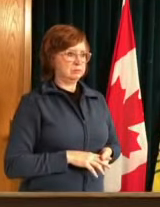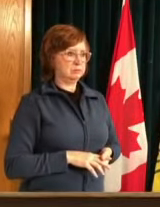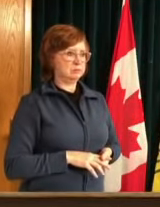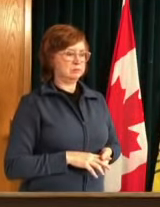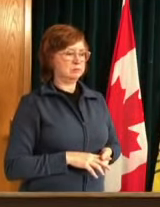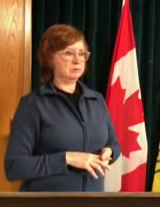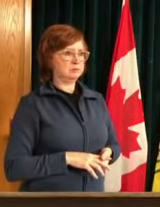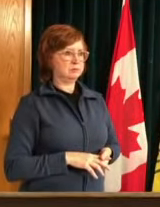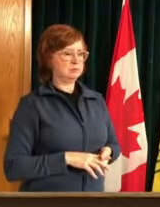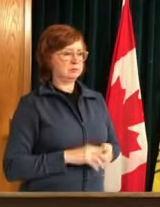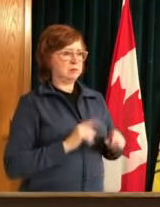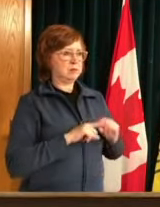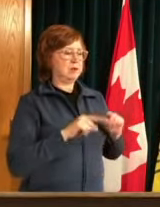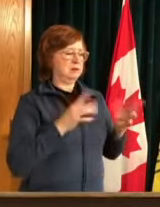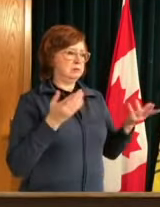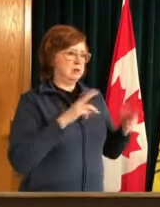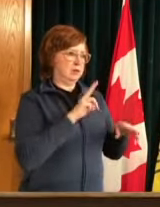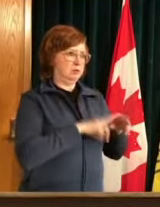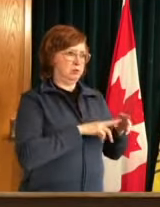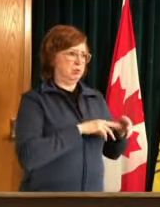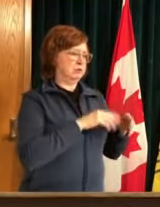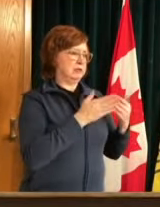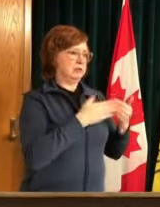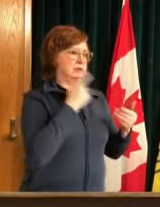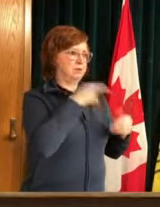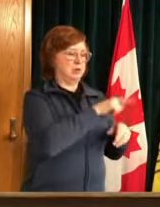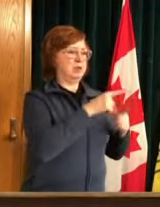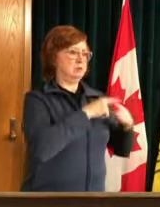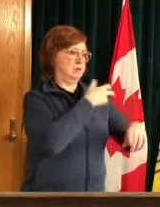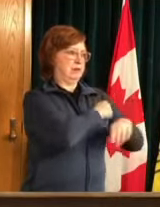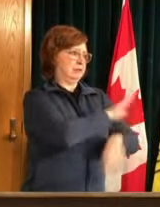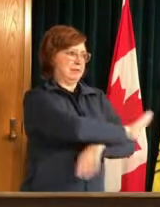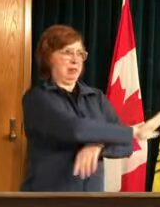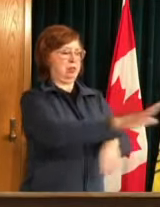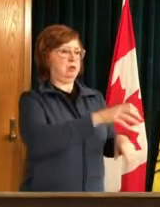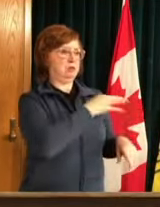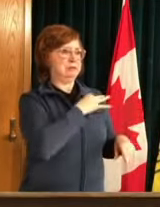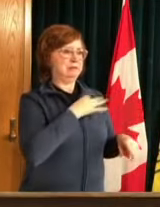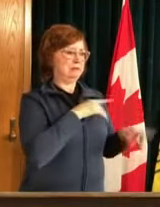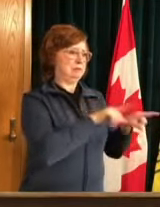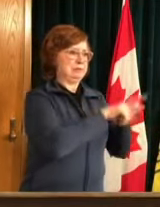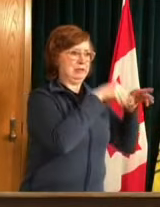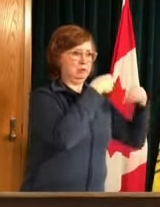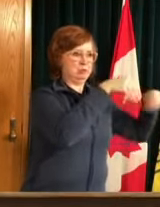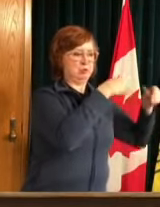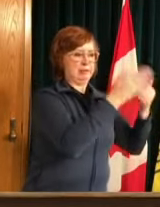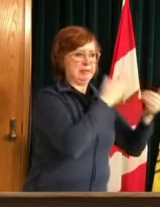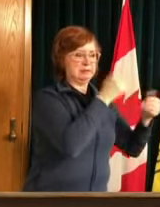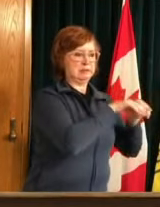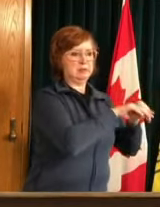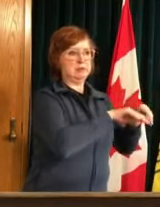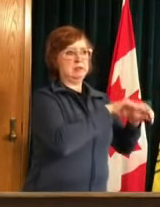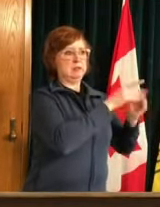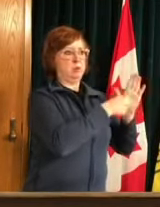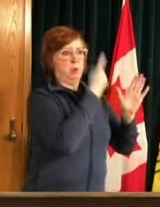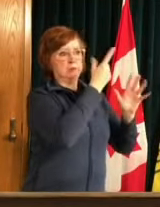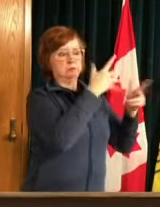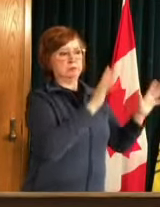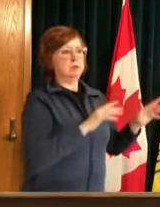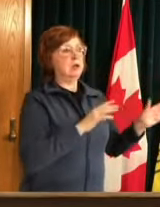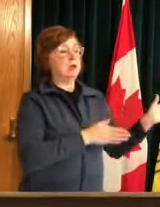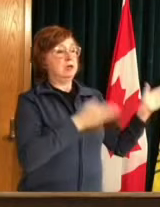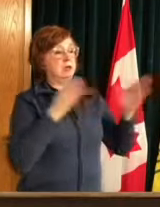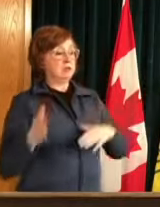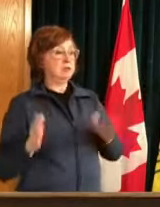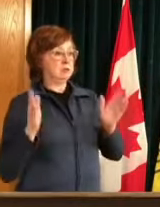staff as quickly as possible that being said uh we're still and why and why we are uh continuing to prioritize the capacity of the